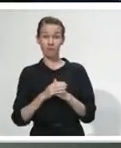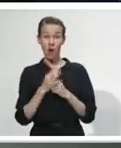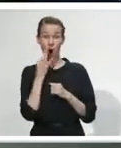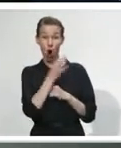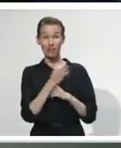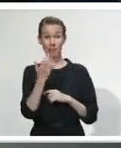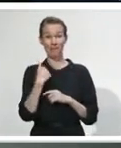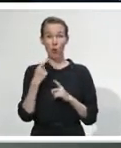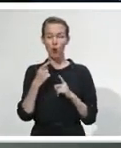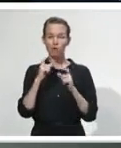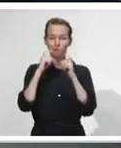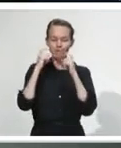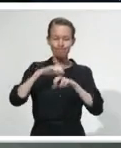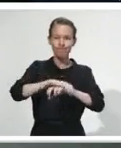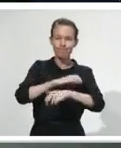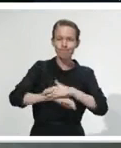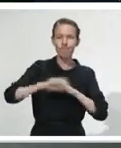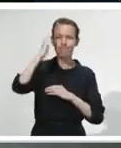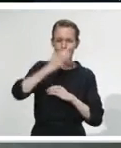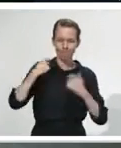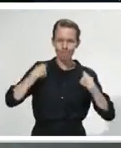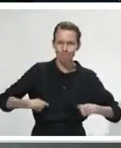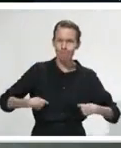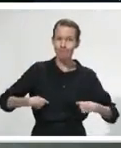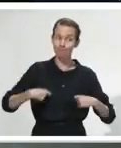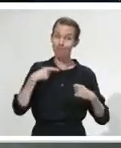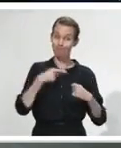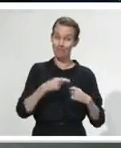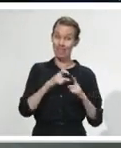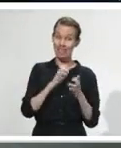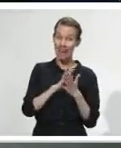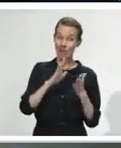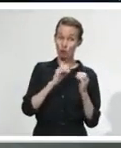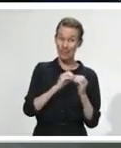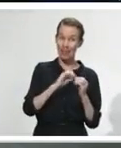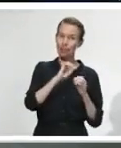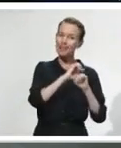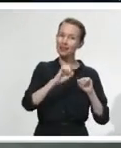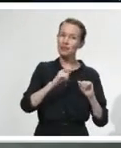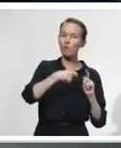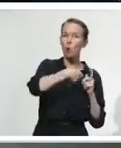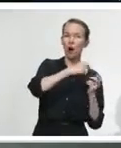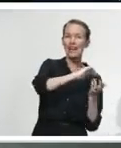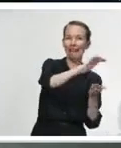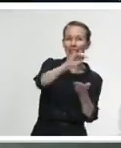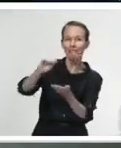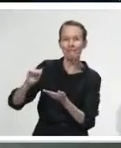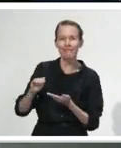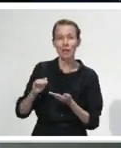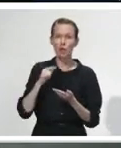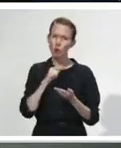So sorry, that was the audit of PPE and the way it was being distributed by DHBs? Nice, Dr. Bloomfield. Yes, so got a report